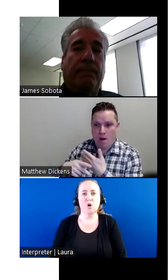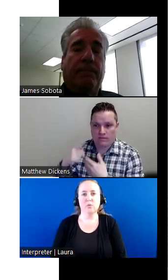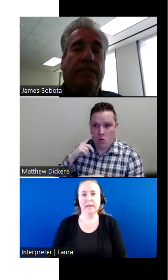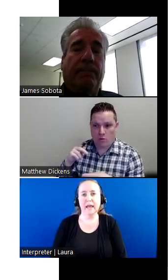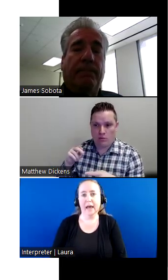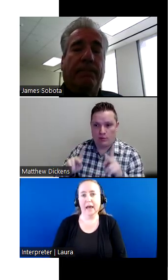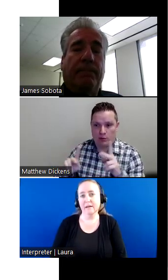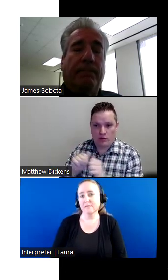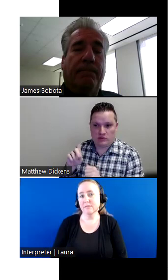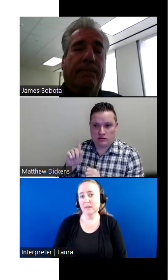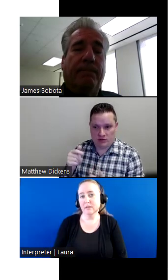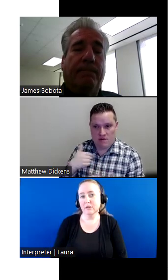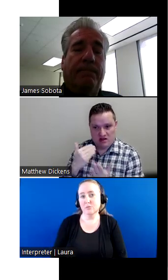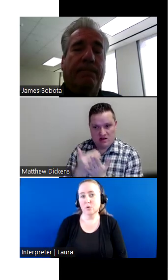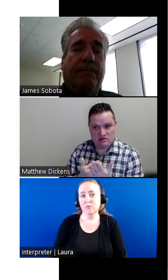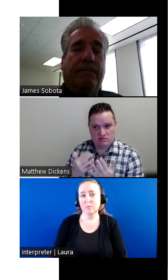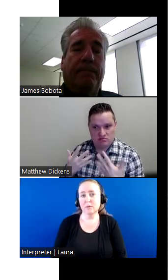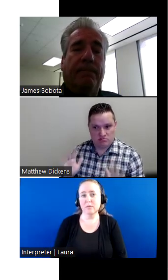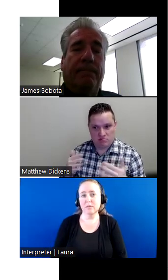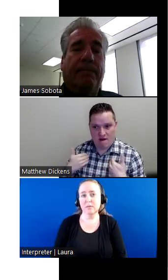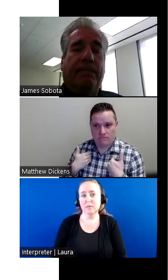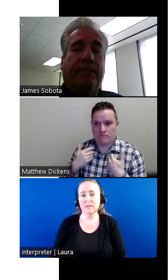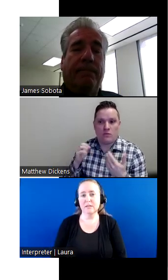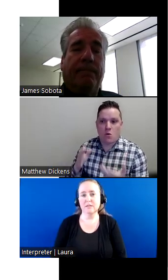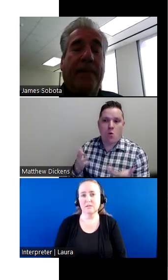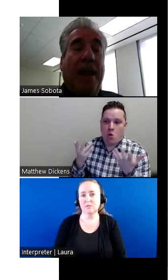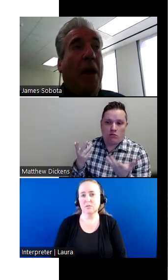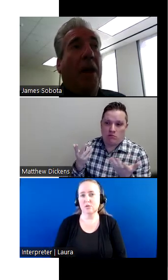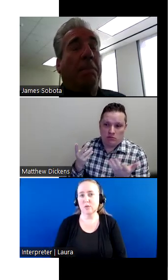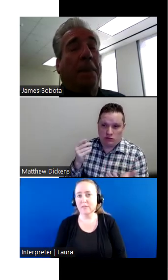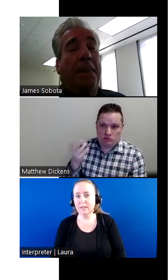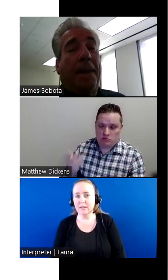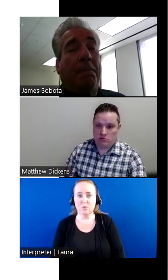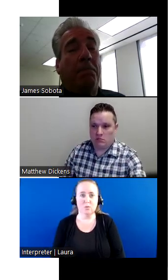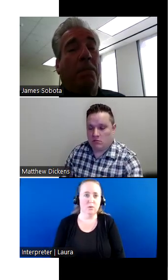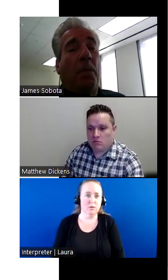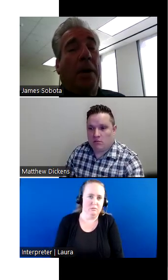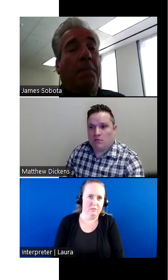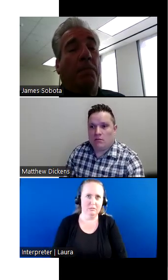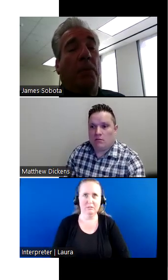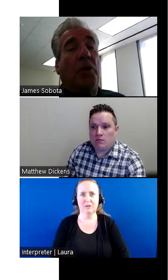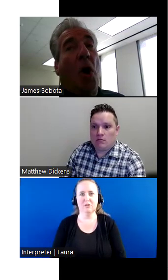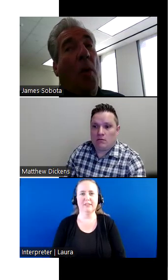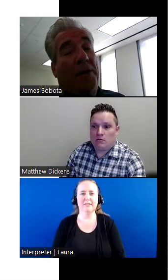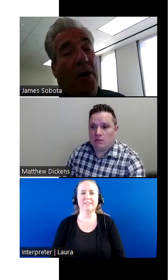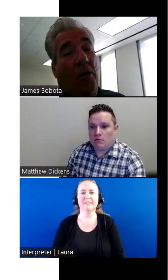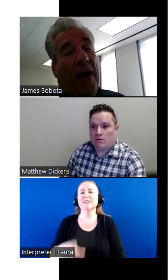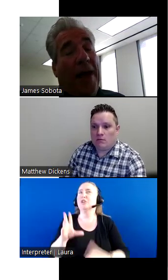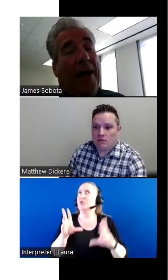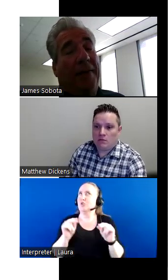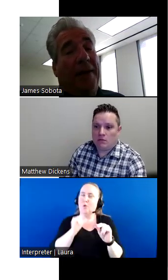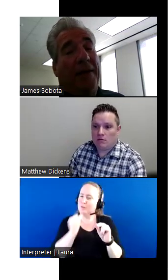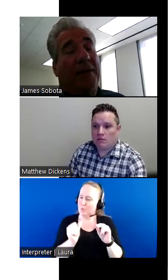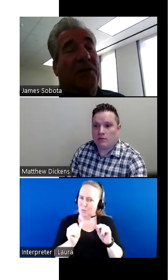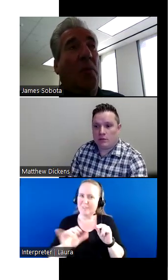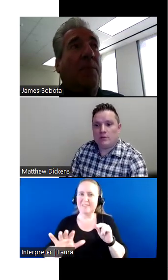already have the interaction program for people with disabilities? So do you have a list or? No, I don't.